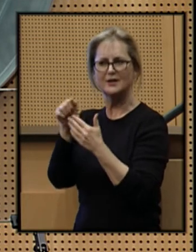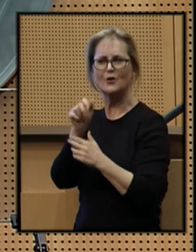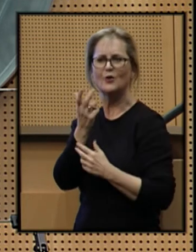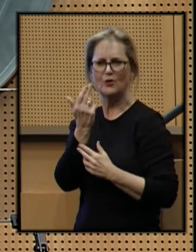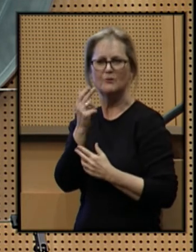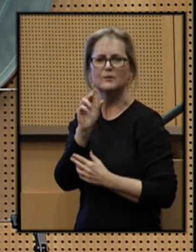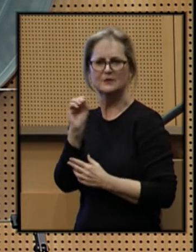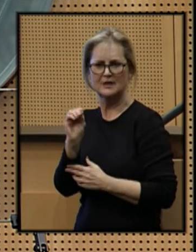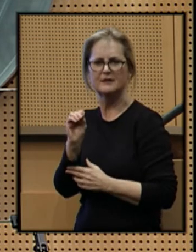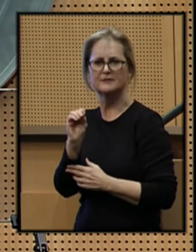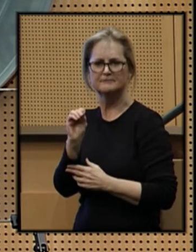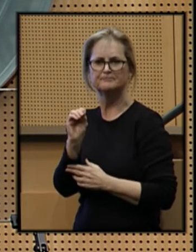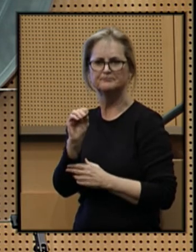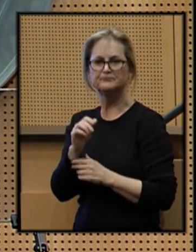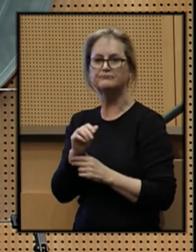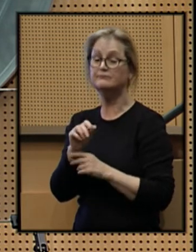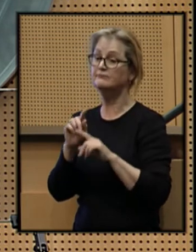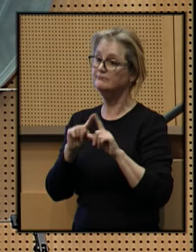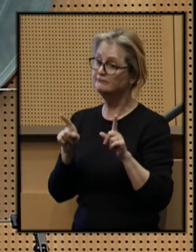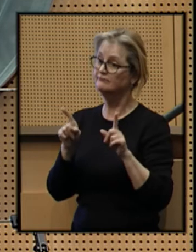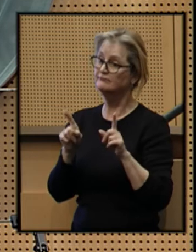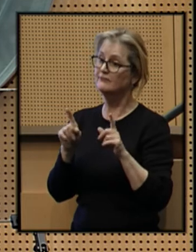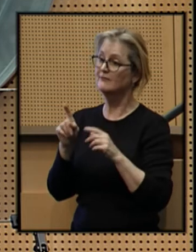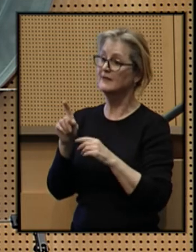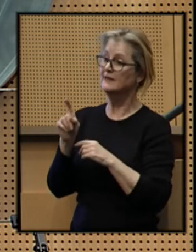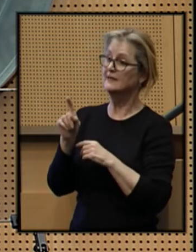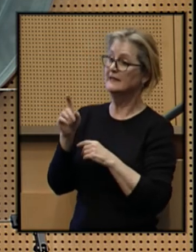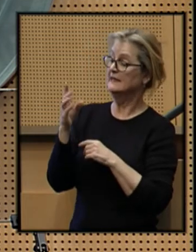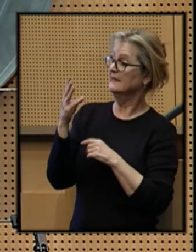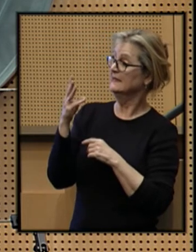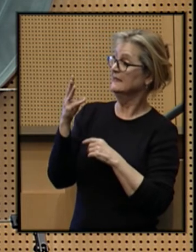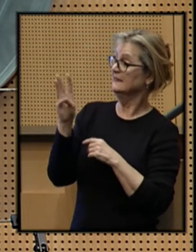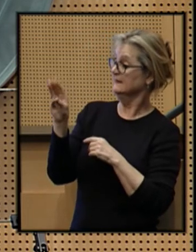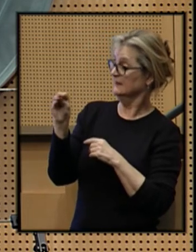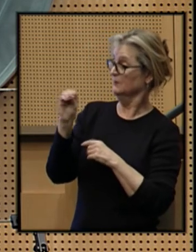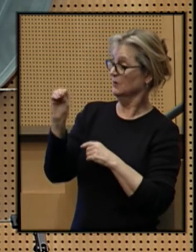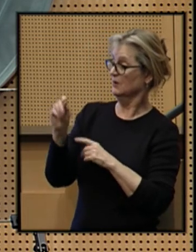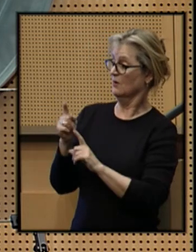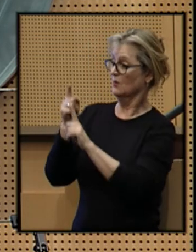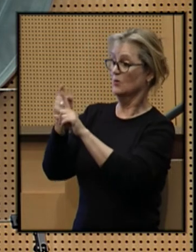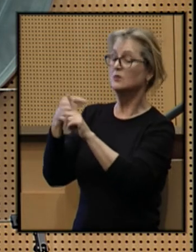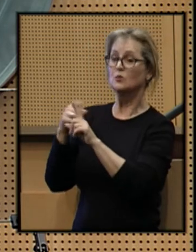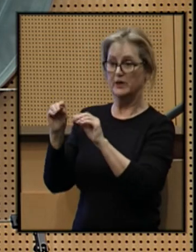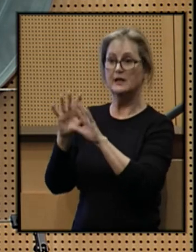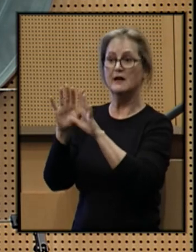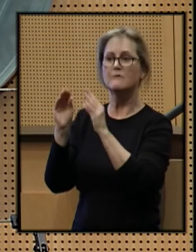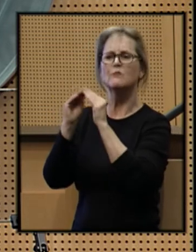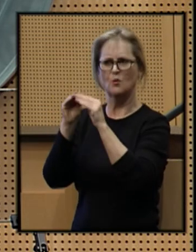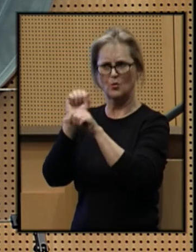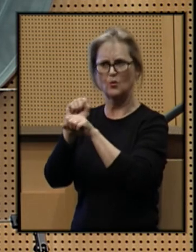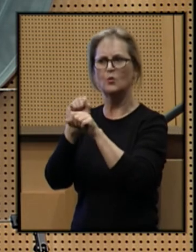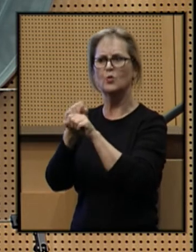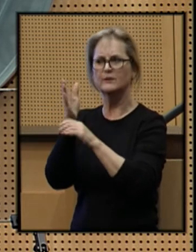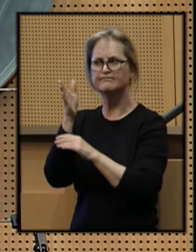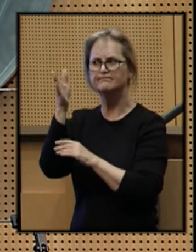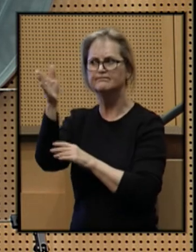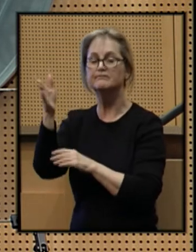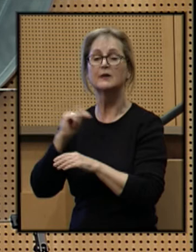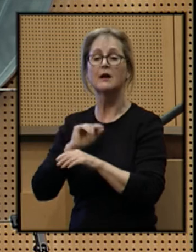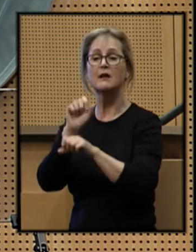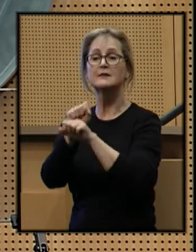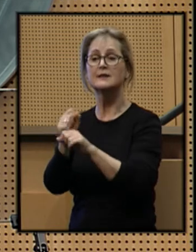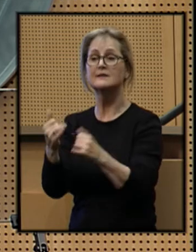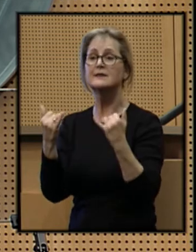13%. Yet, for the 16% of our goals, we clearly have more work to do. Our task